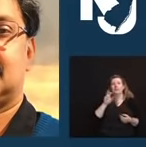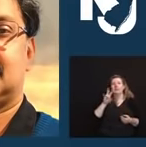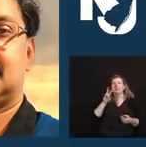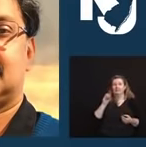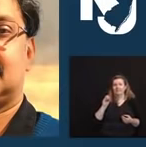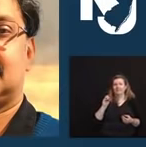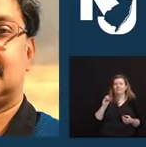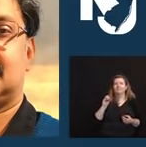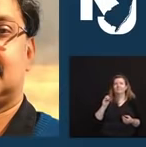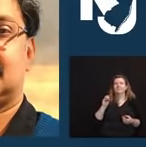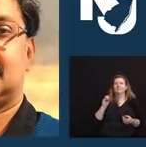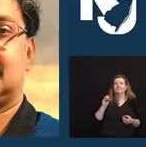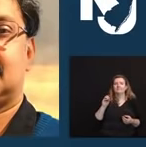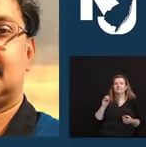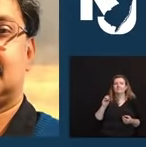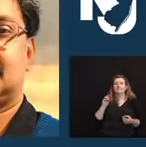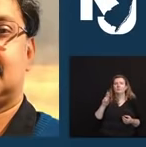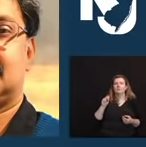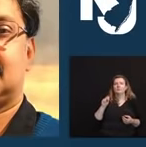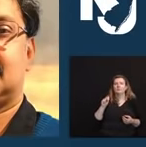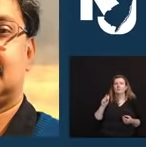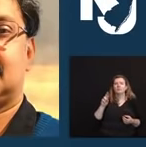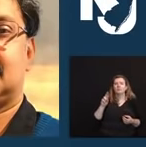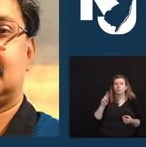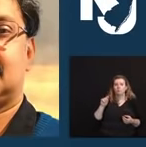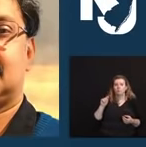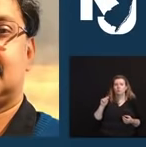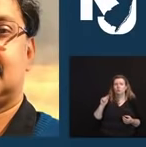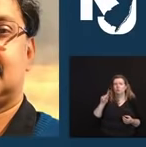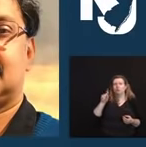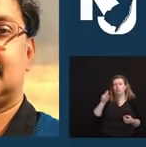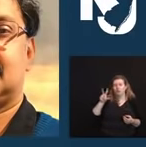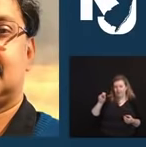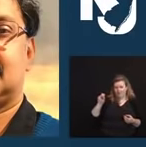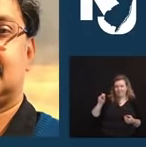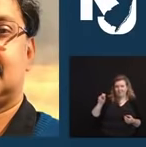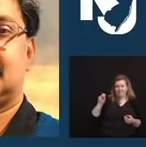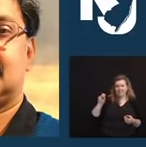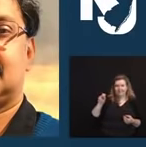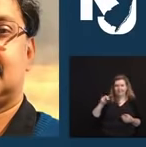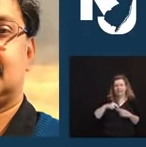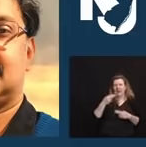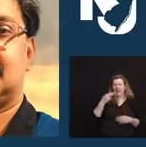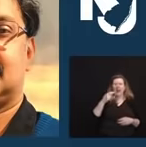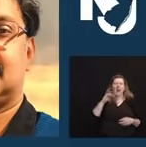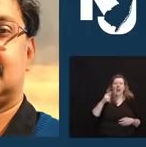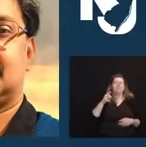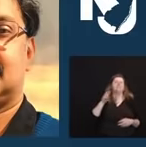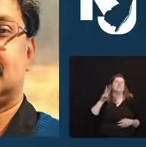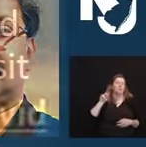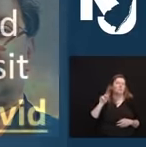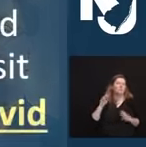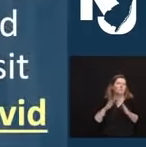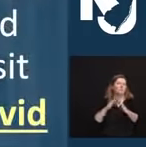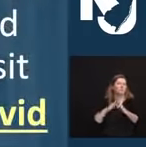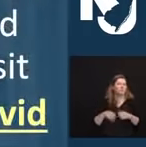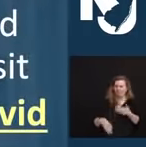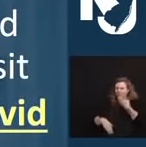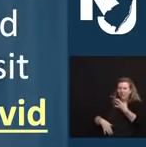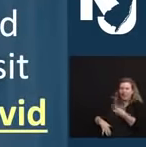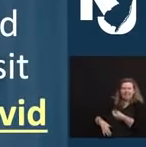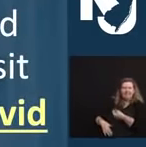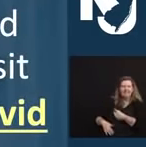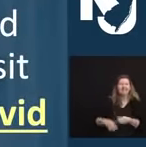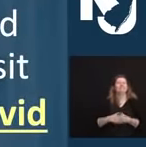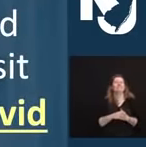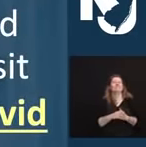370, 370 U.S. 130 in Heightstown. Good luck, Jebu. And with Jebu in mind, a reminder